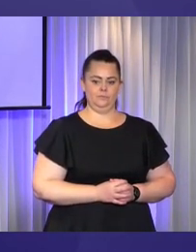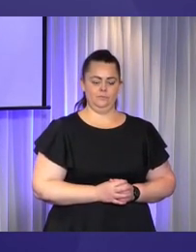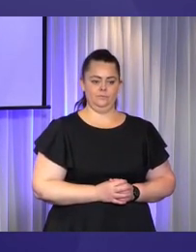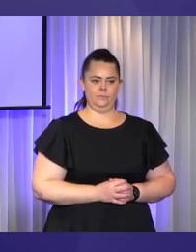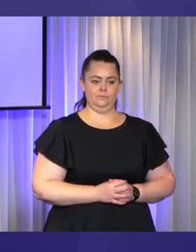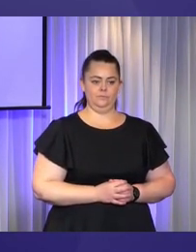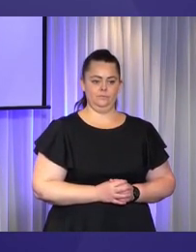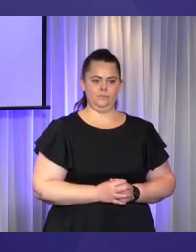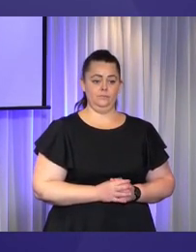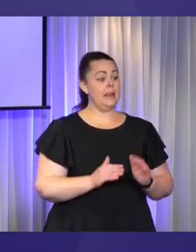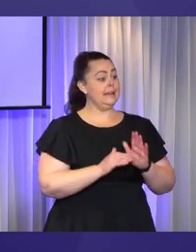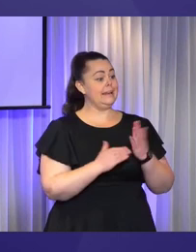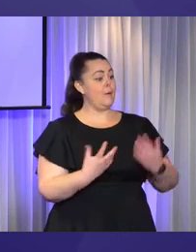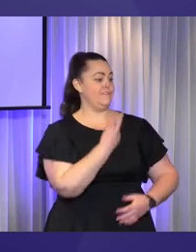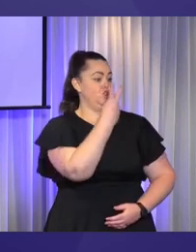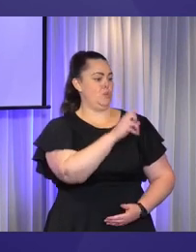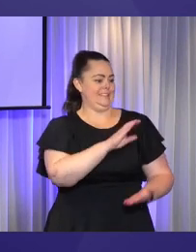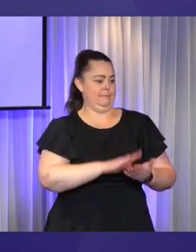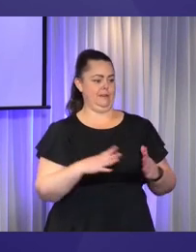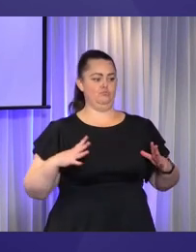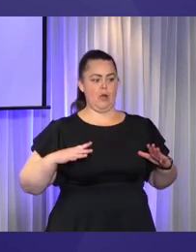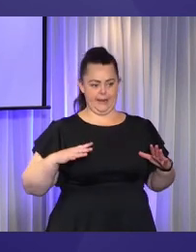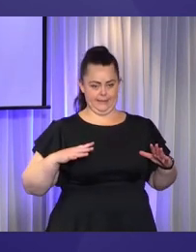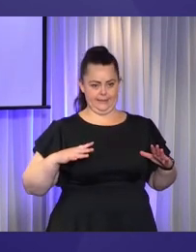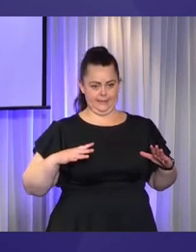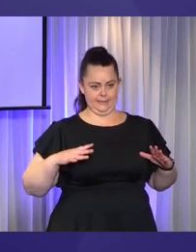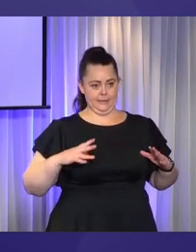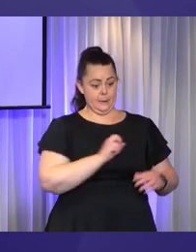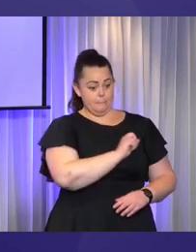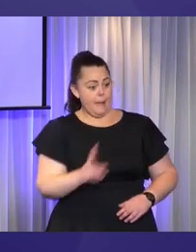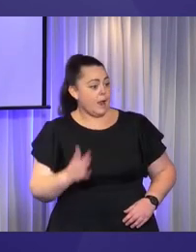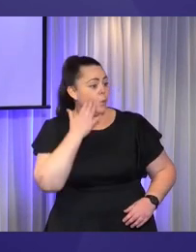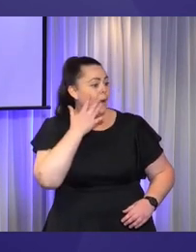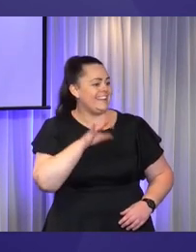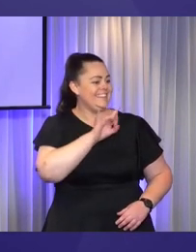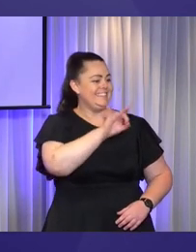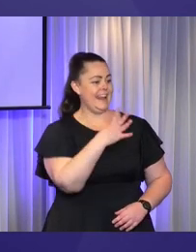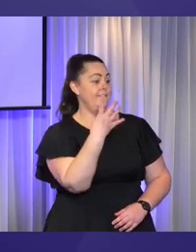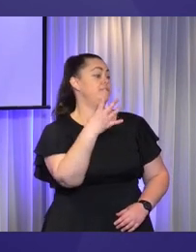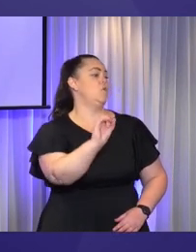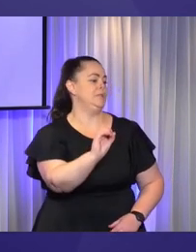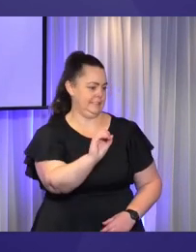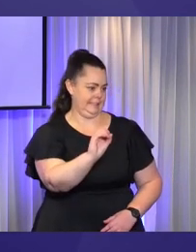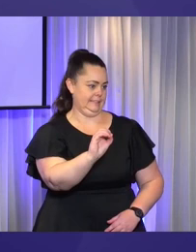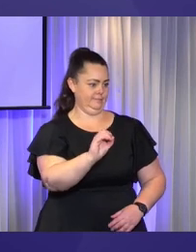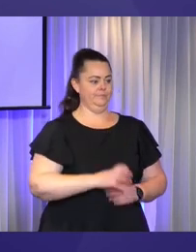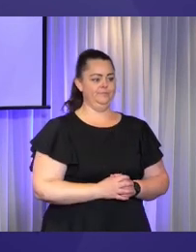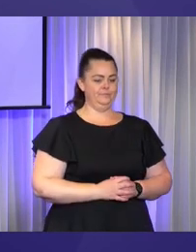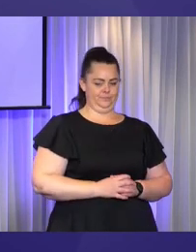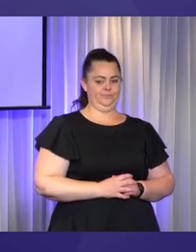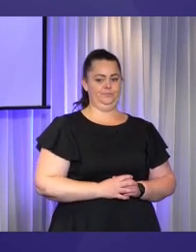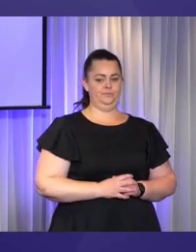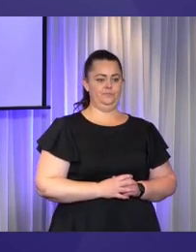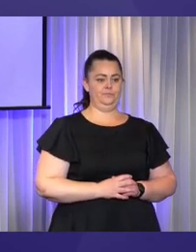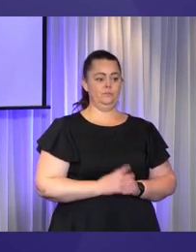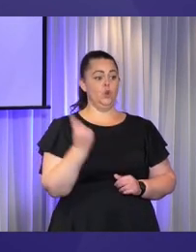So we will now take a 20-minute break and return back at 10.40 Australian Eastern Daylight Time. And